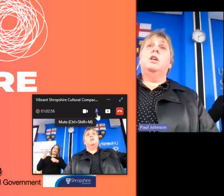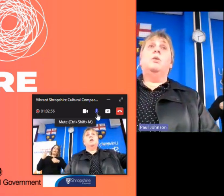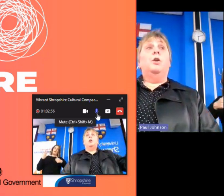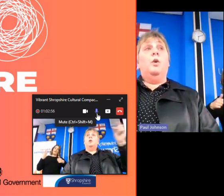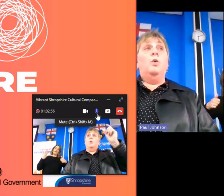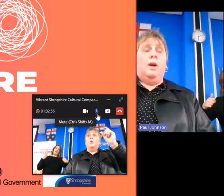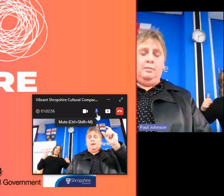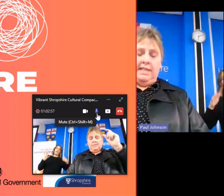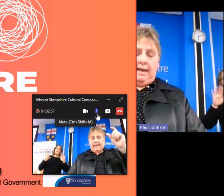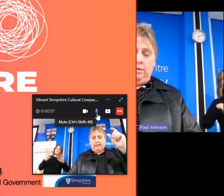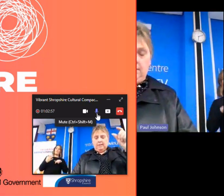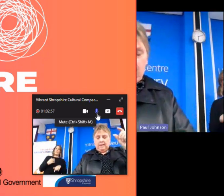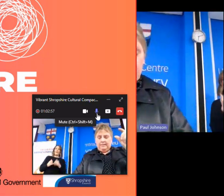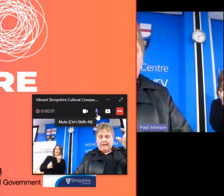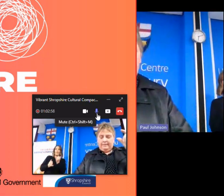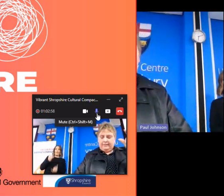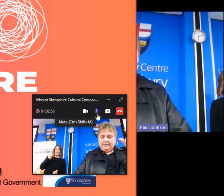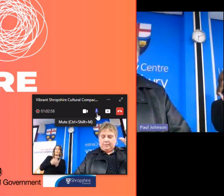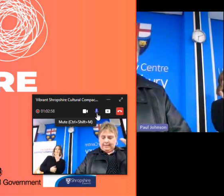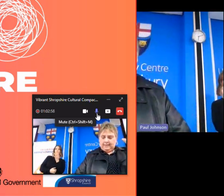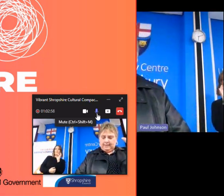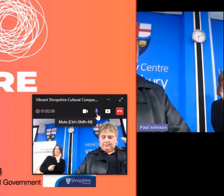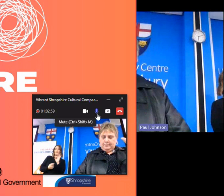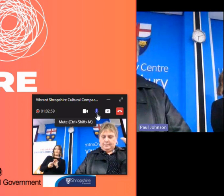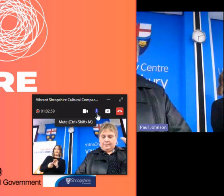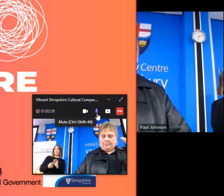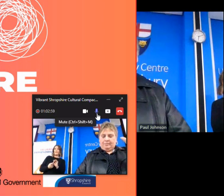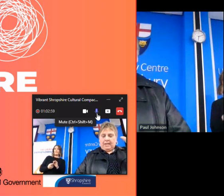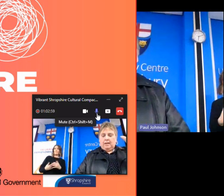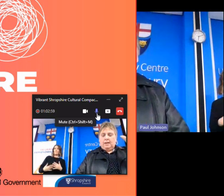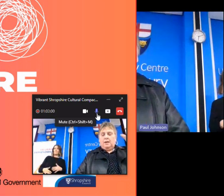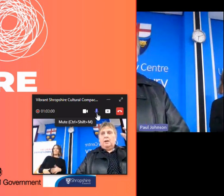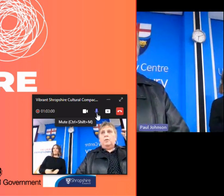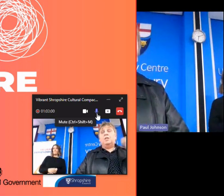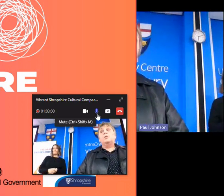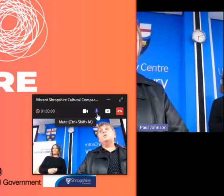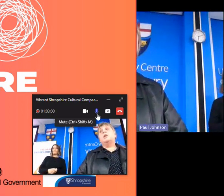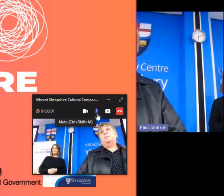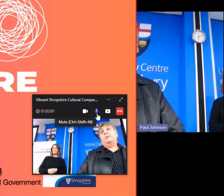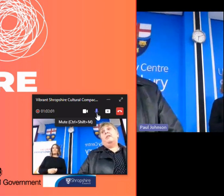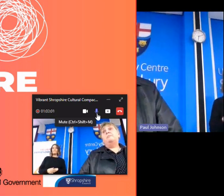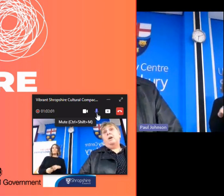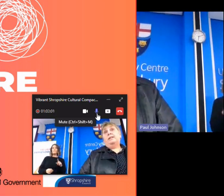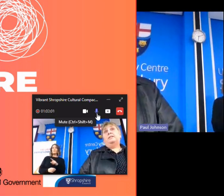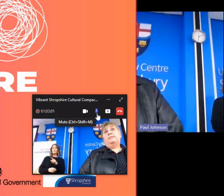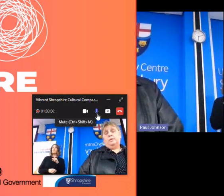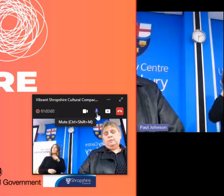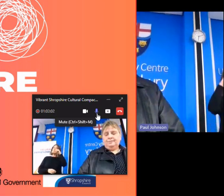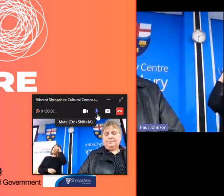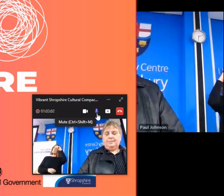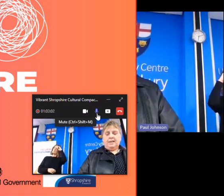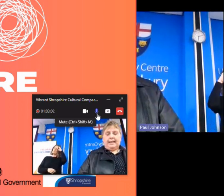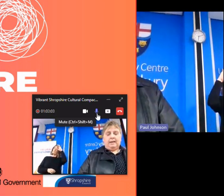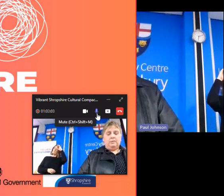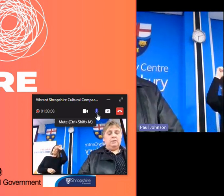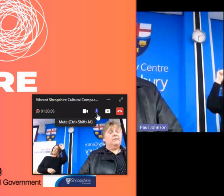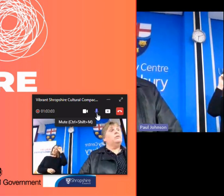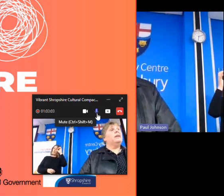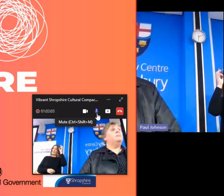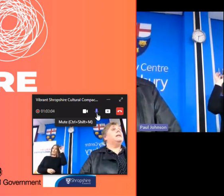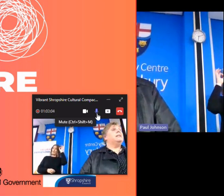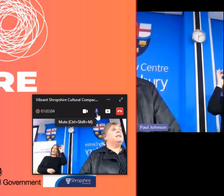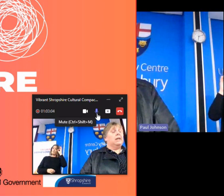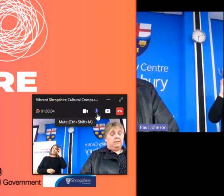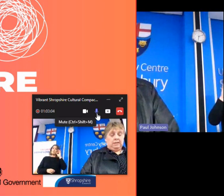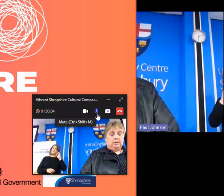so on and so on all comes out of that 50 pence we should also be very mindful that councils